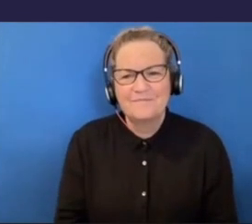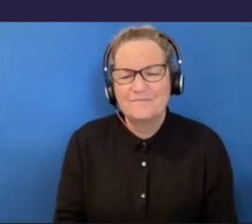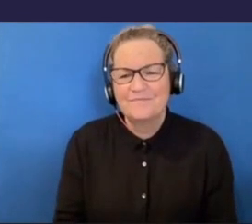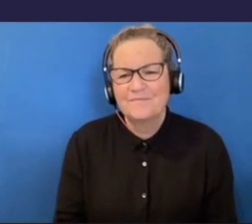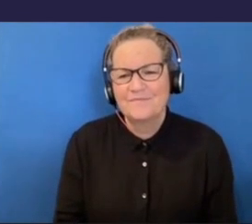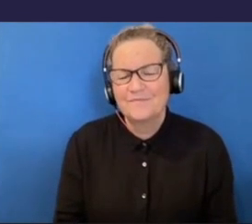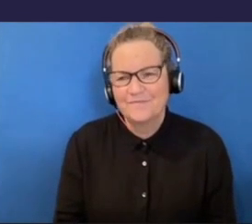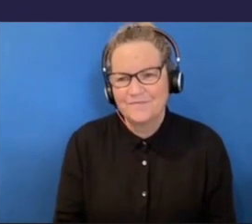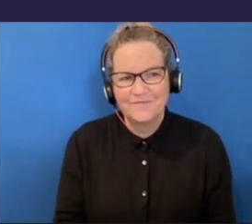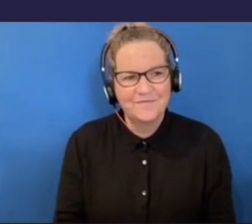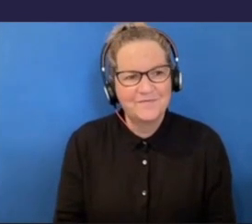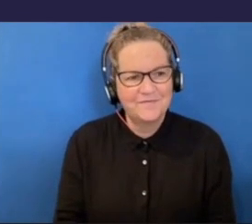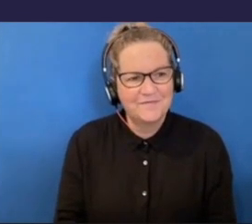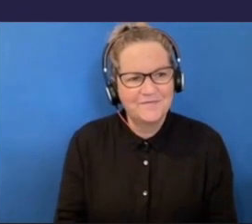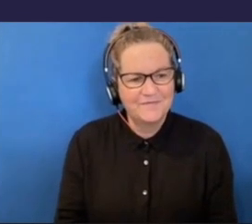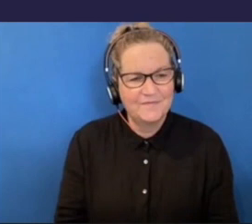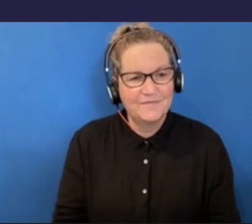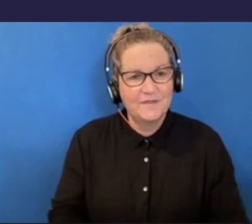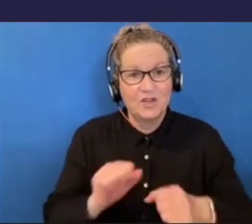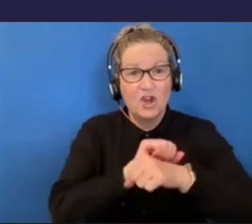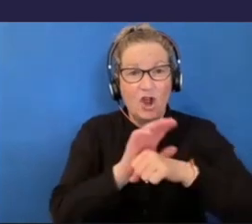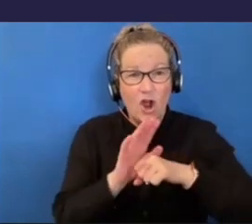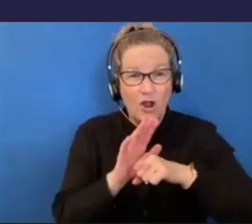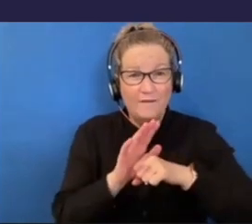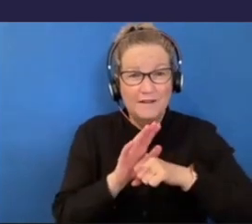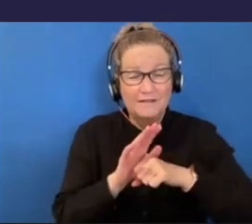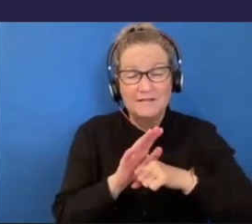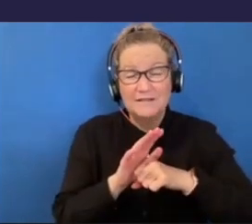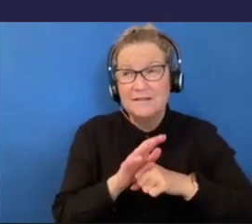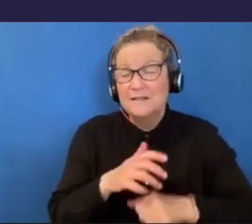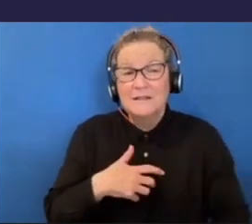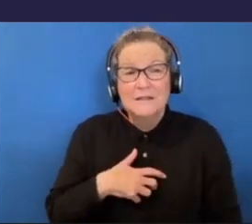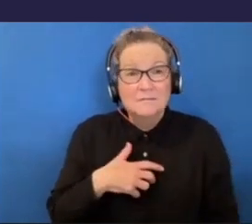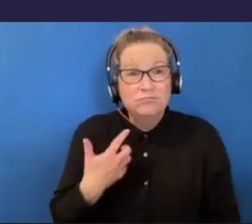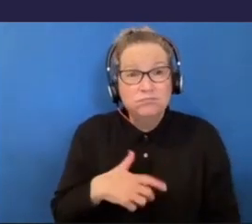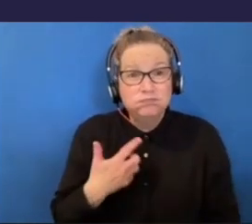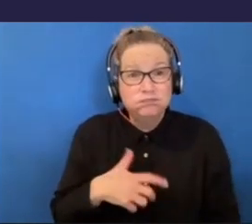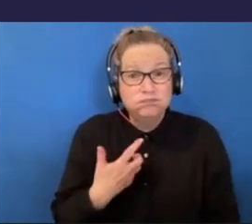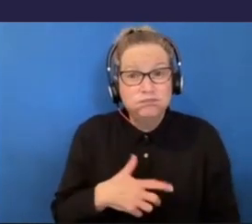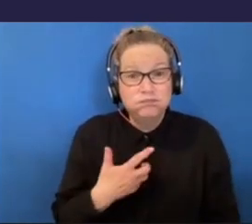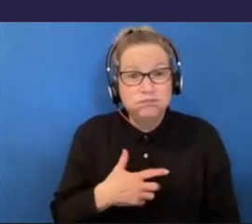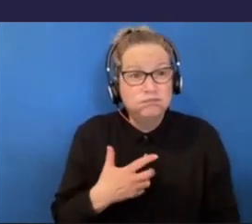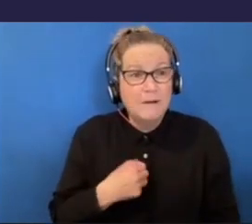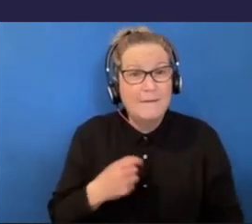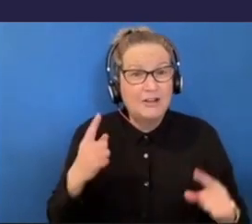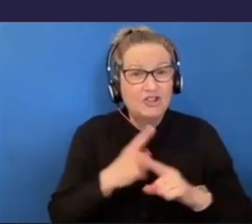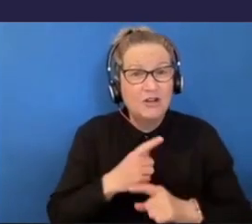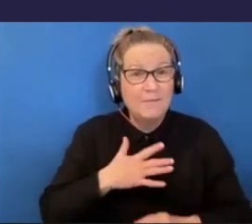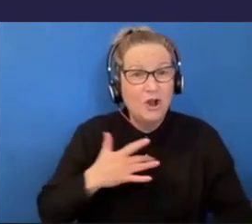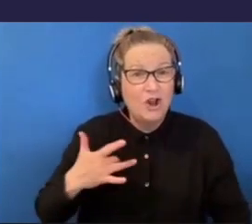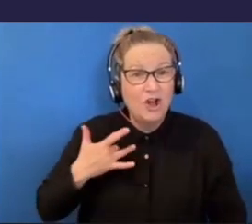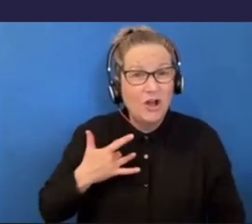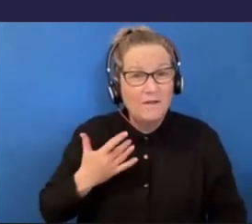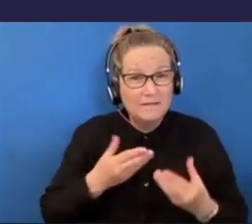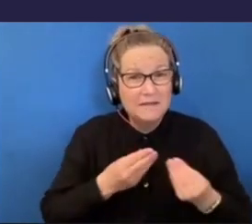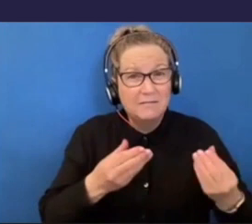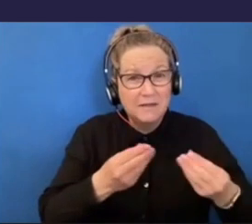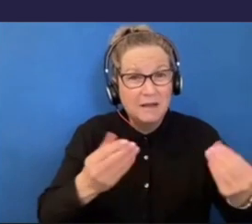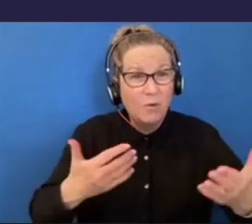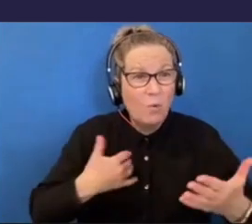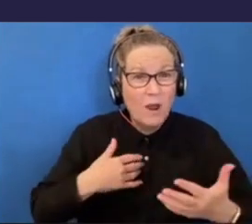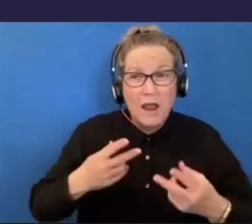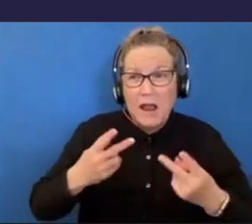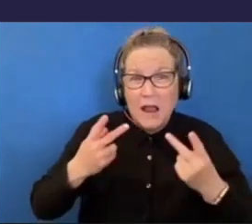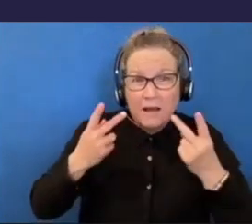Cover 19 is annoying. I've had to change the way I do many things, and the places I go to be covered safe.